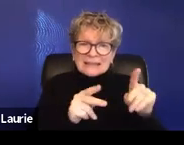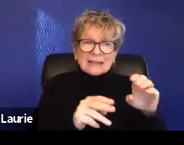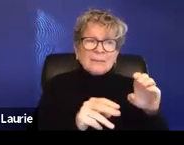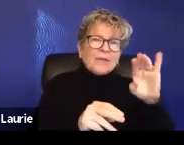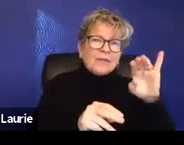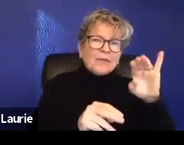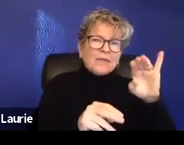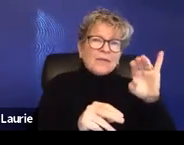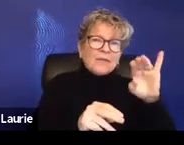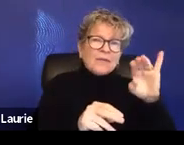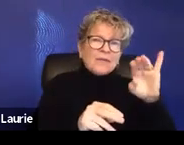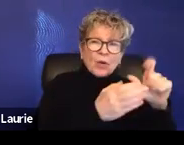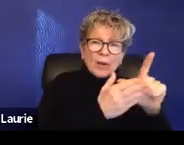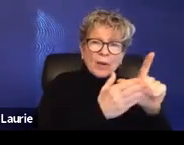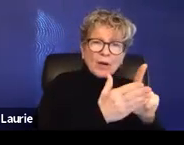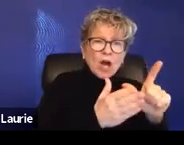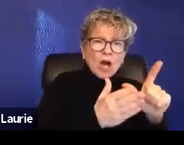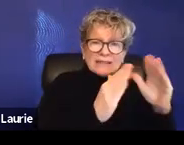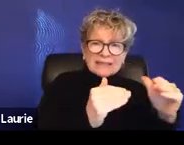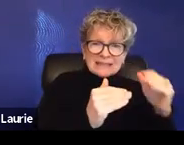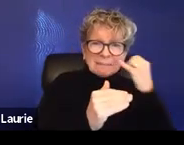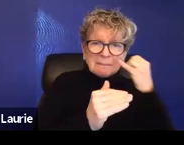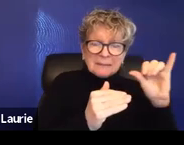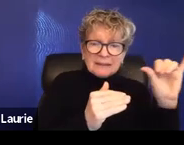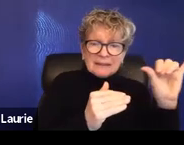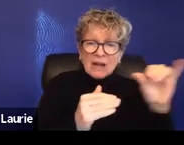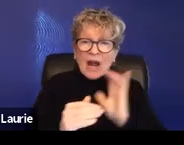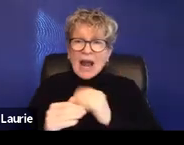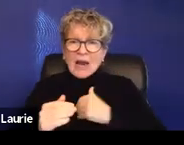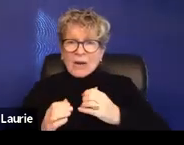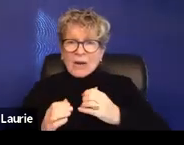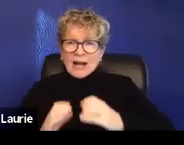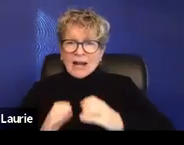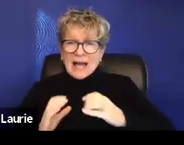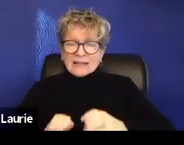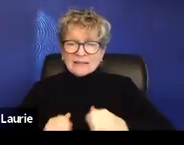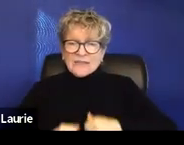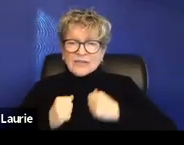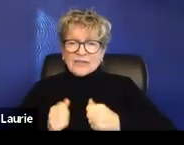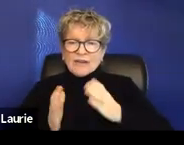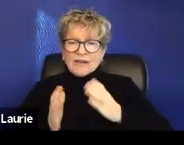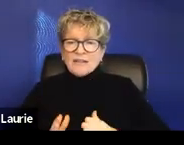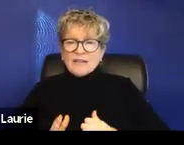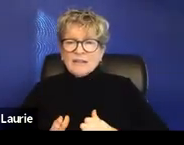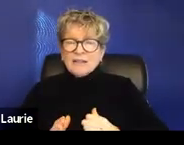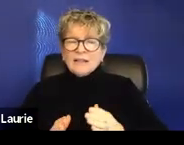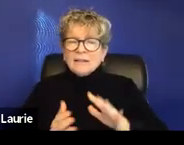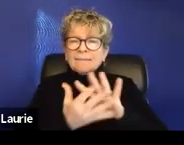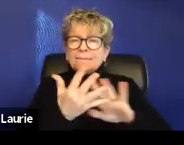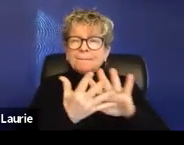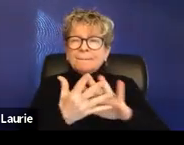system. And for a lot of our clients, a lot of survivors for them, there isn't a distinction.